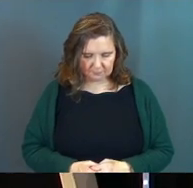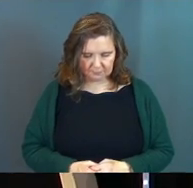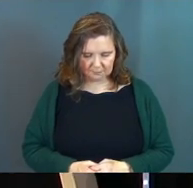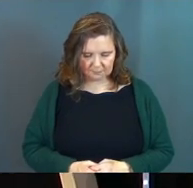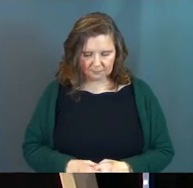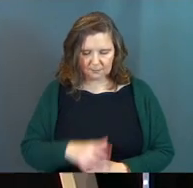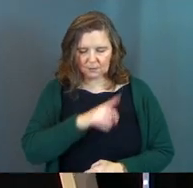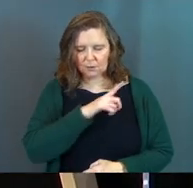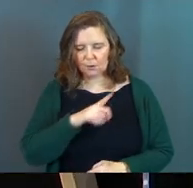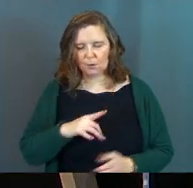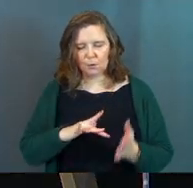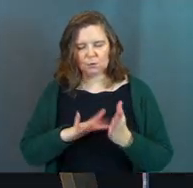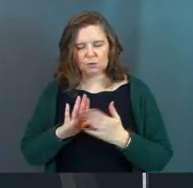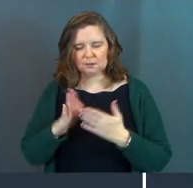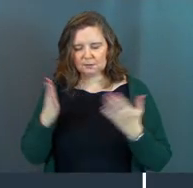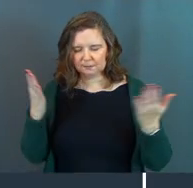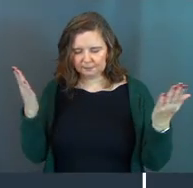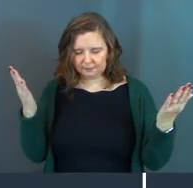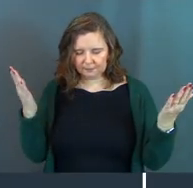Lord Jesus,